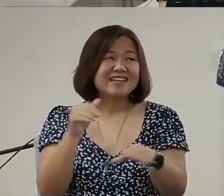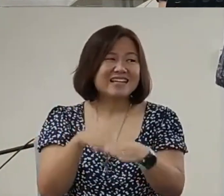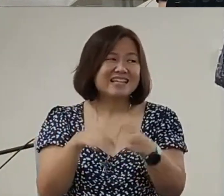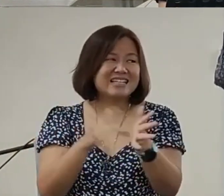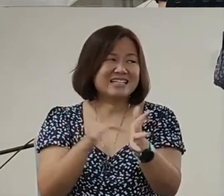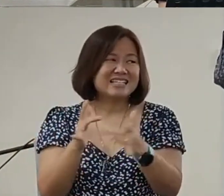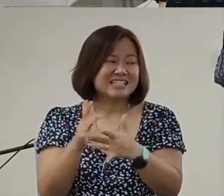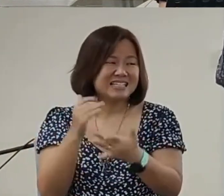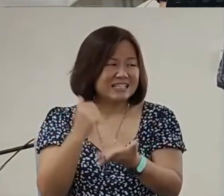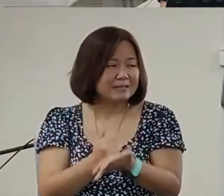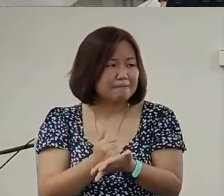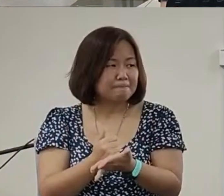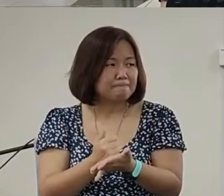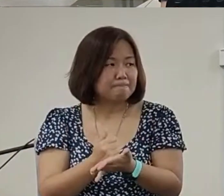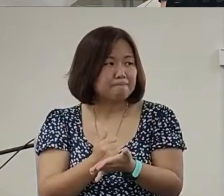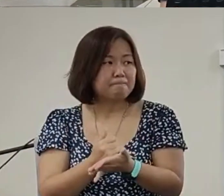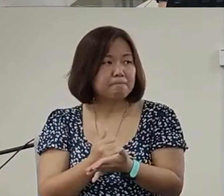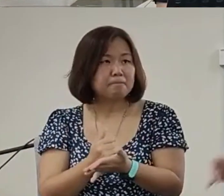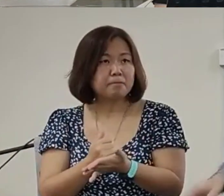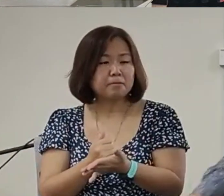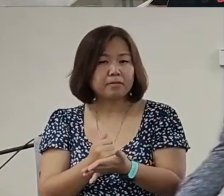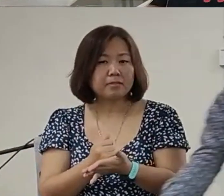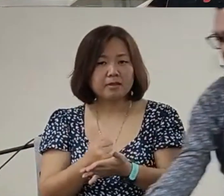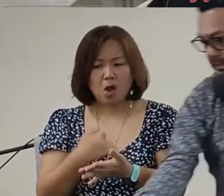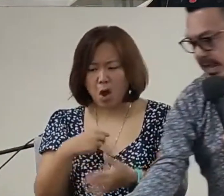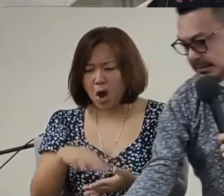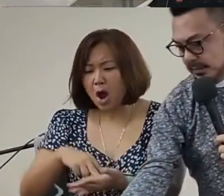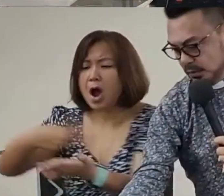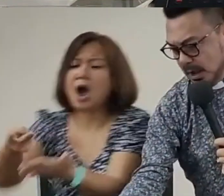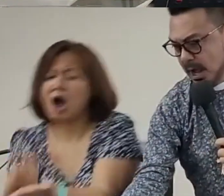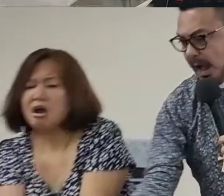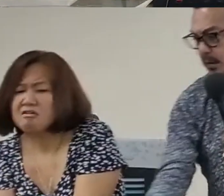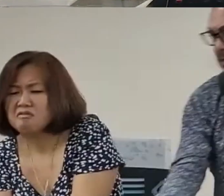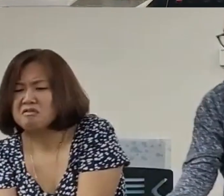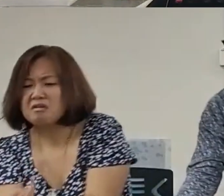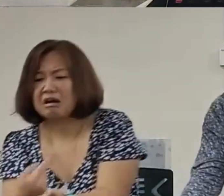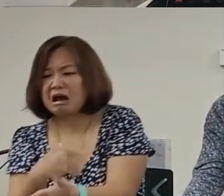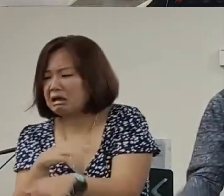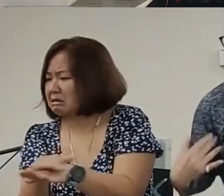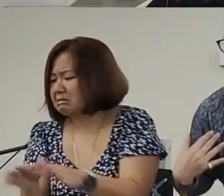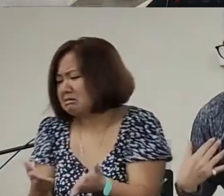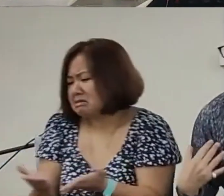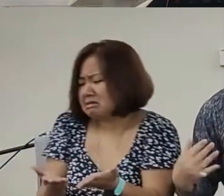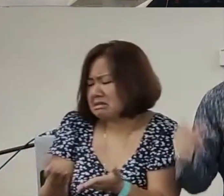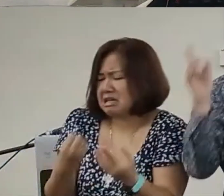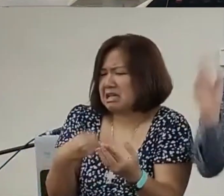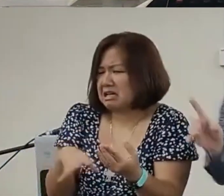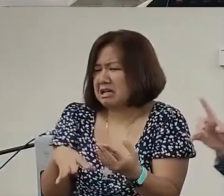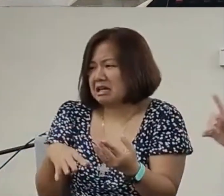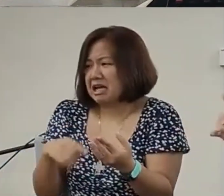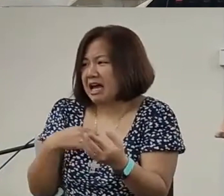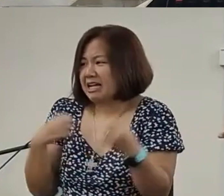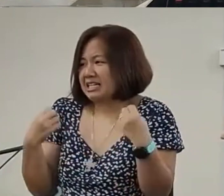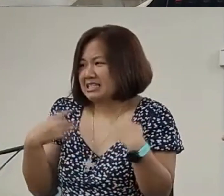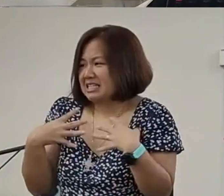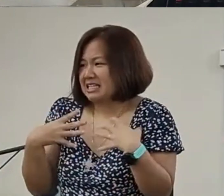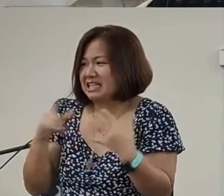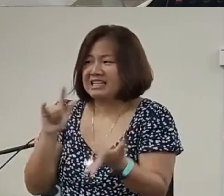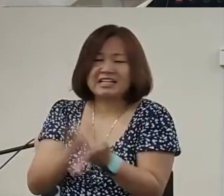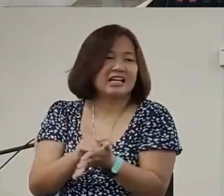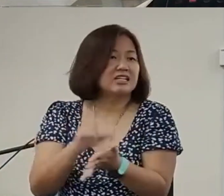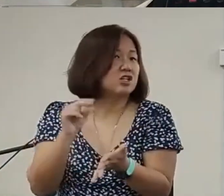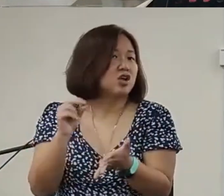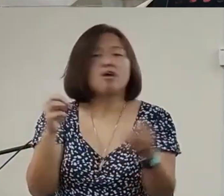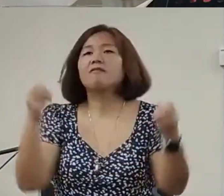who can say amen yeah you cannot be oh I nearly fell down just now I serve Holy God I don't serve anymore I scared I scared that's not of God